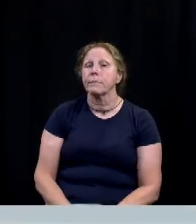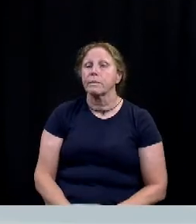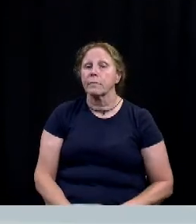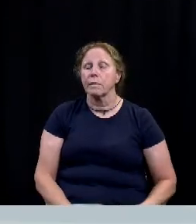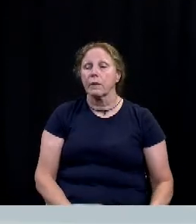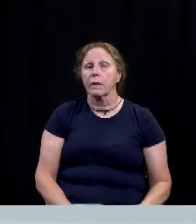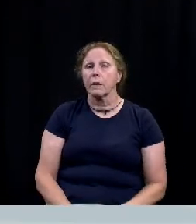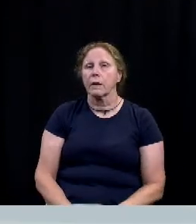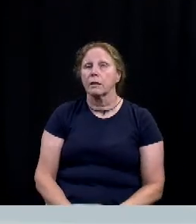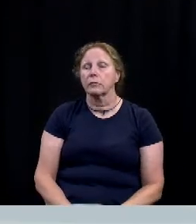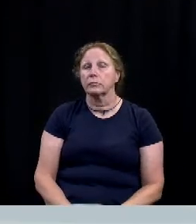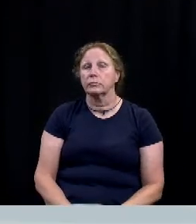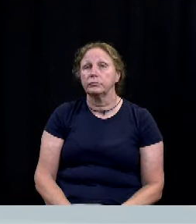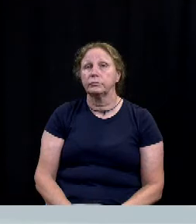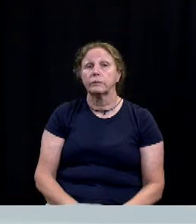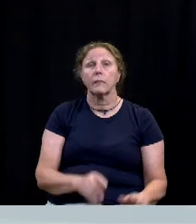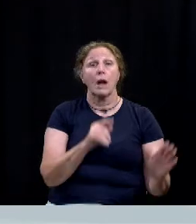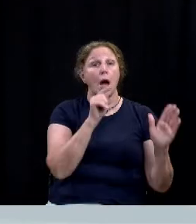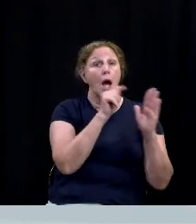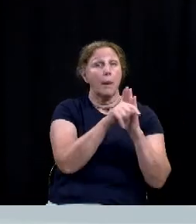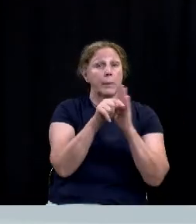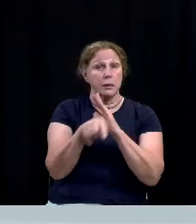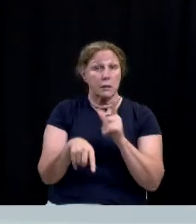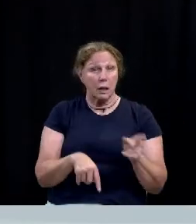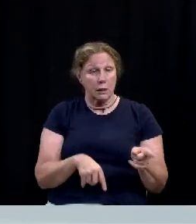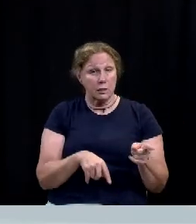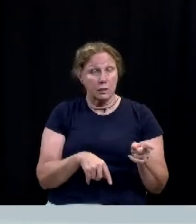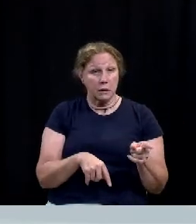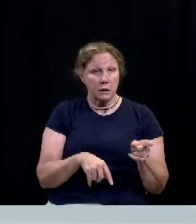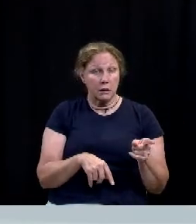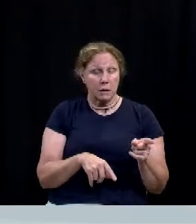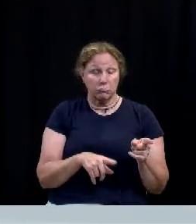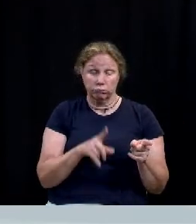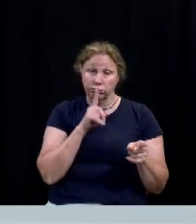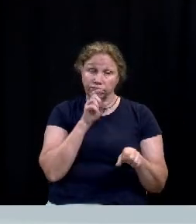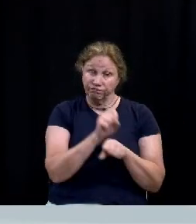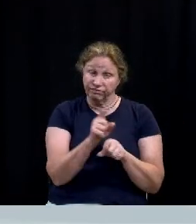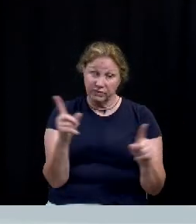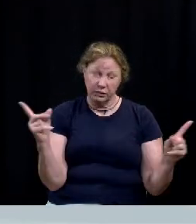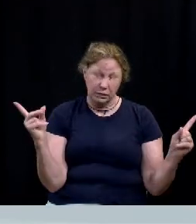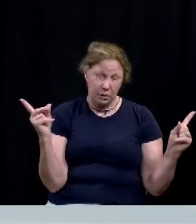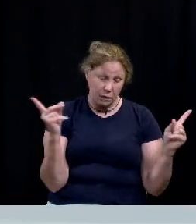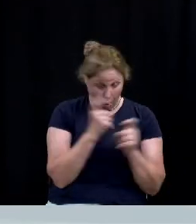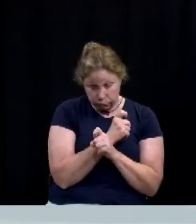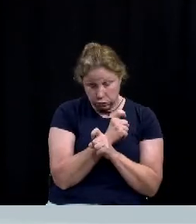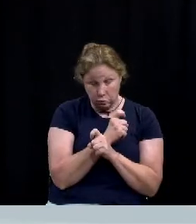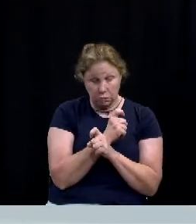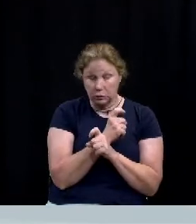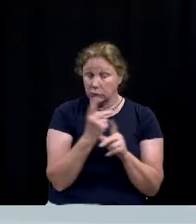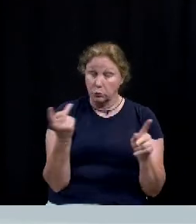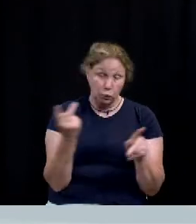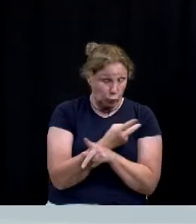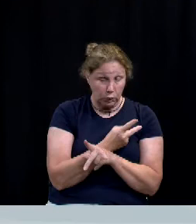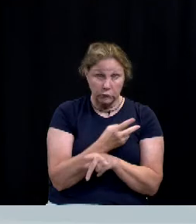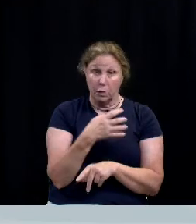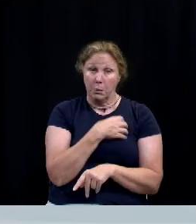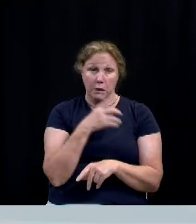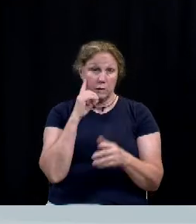homicide cases can be the most complex of cases that the police department investigates